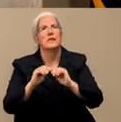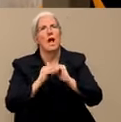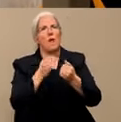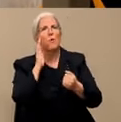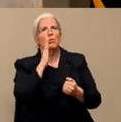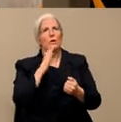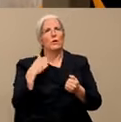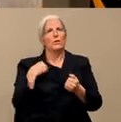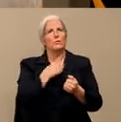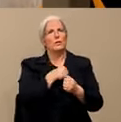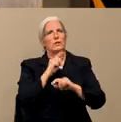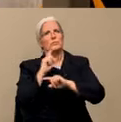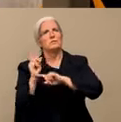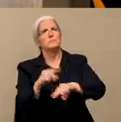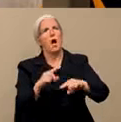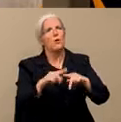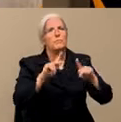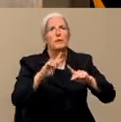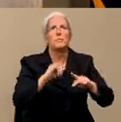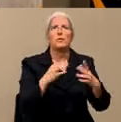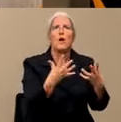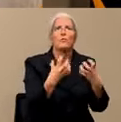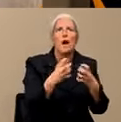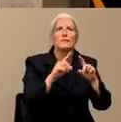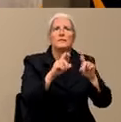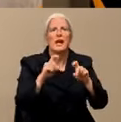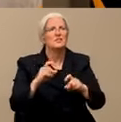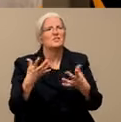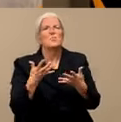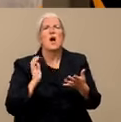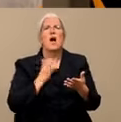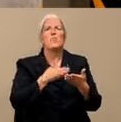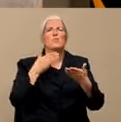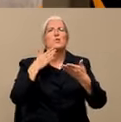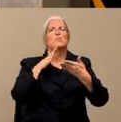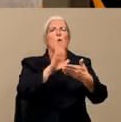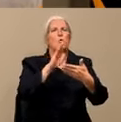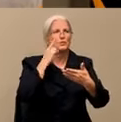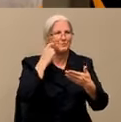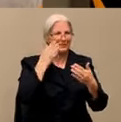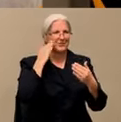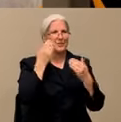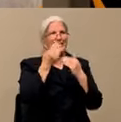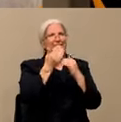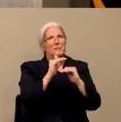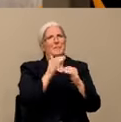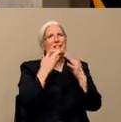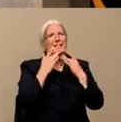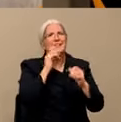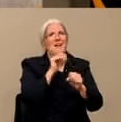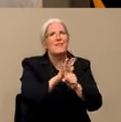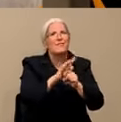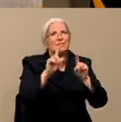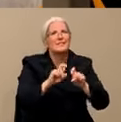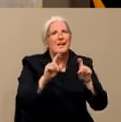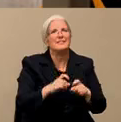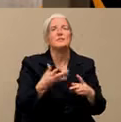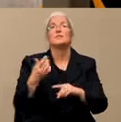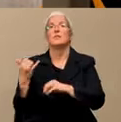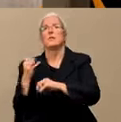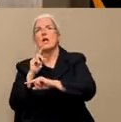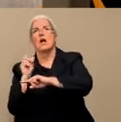What's our approach to testing based on a limited supply? Right, so what we're doing with the counties in California is we are testing people